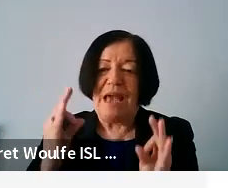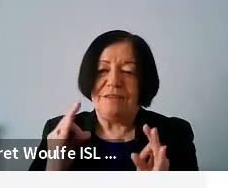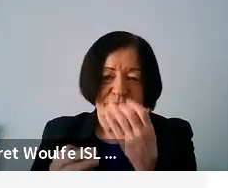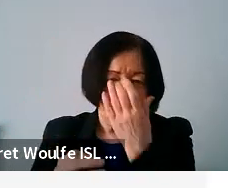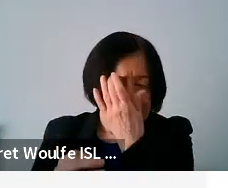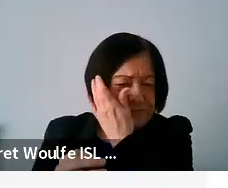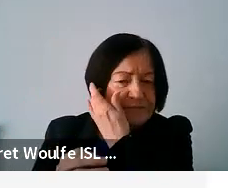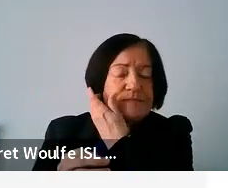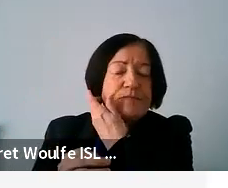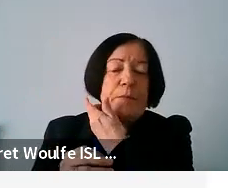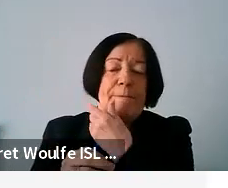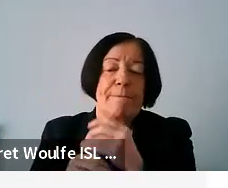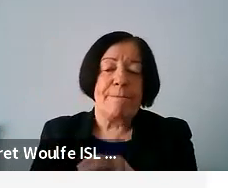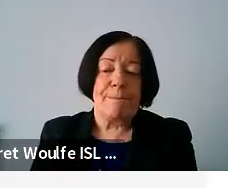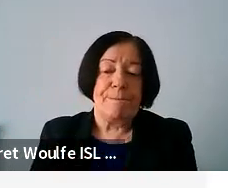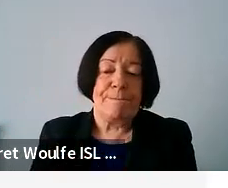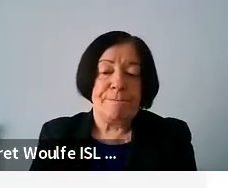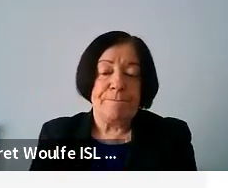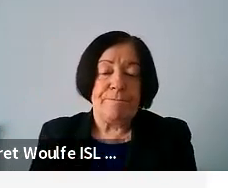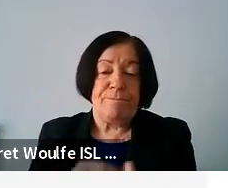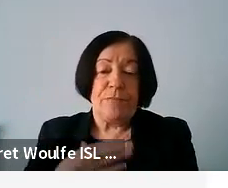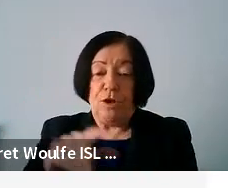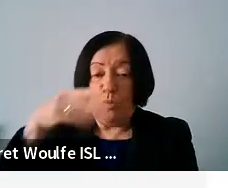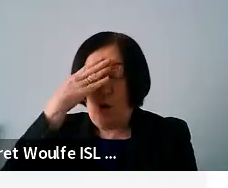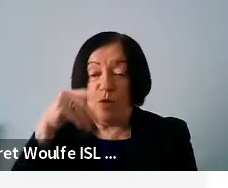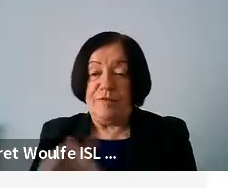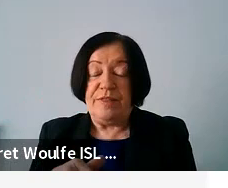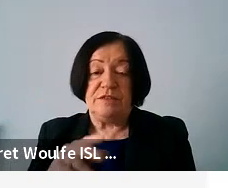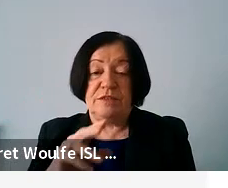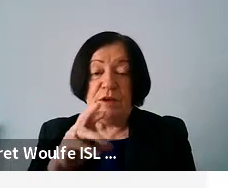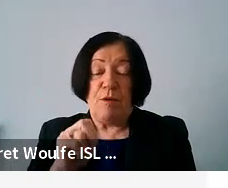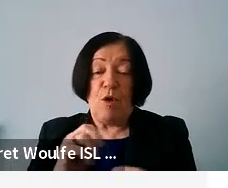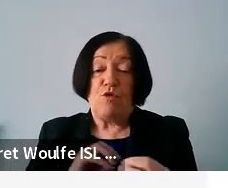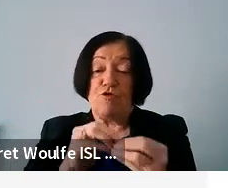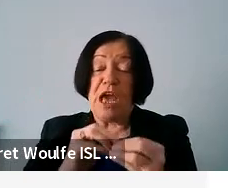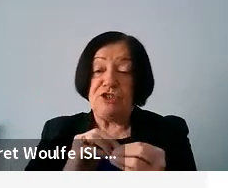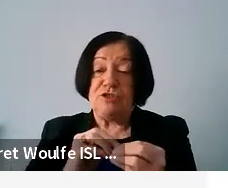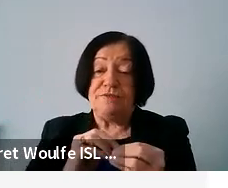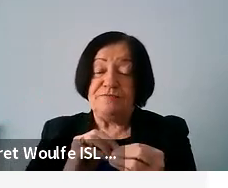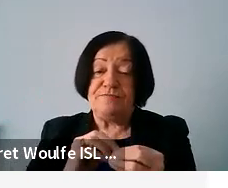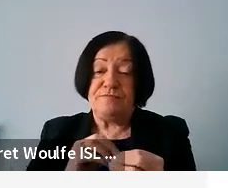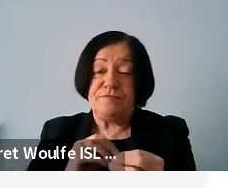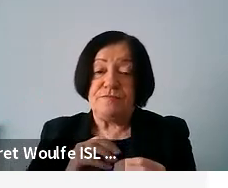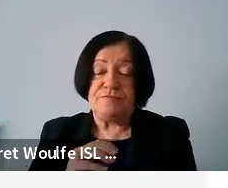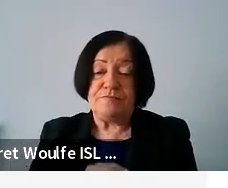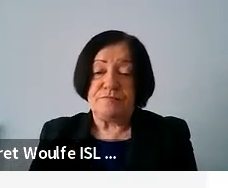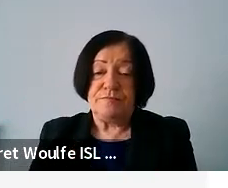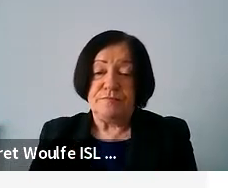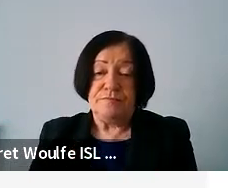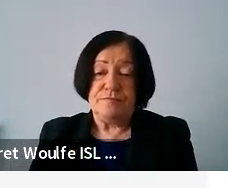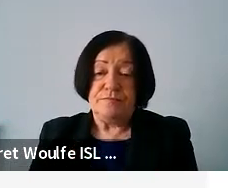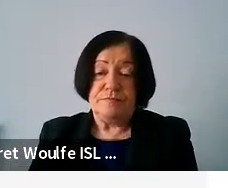just so you know this whole co-creation session doesn't at all um